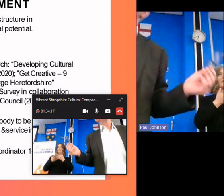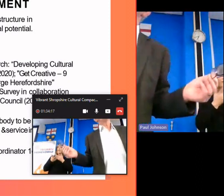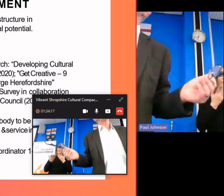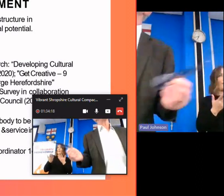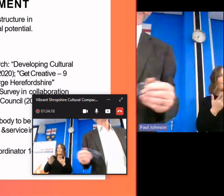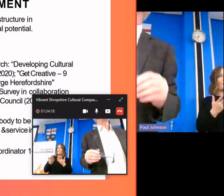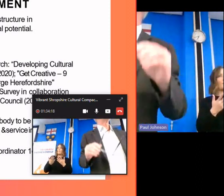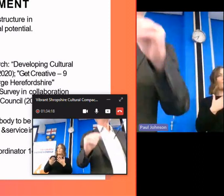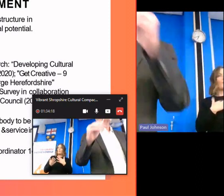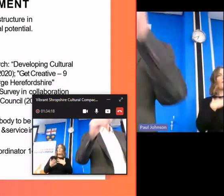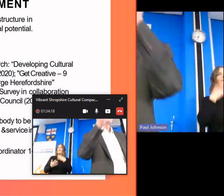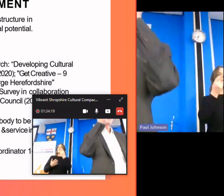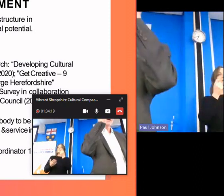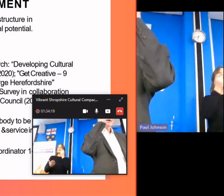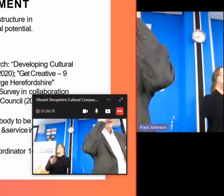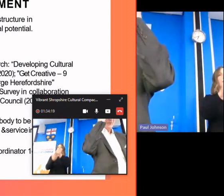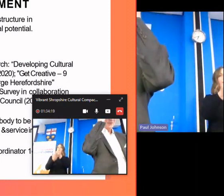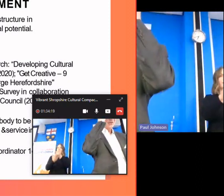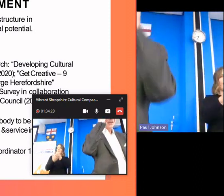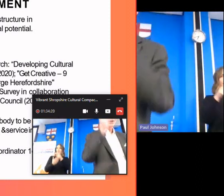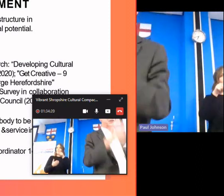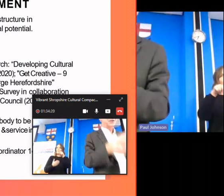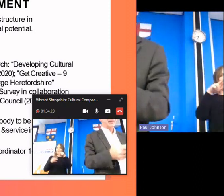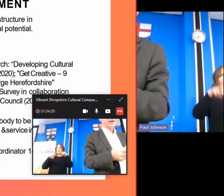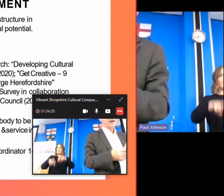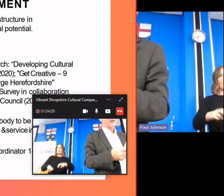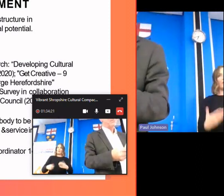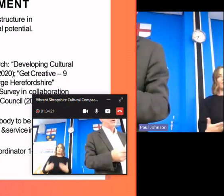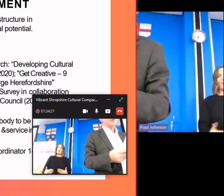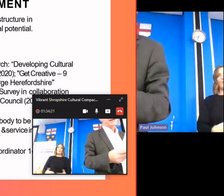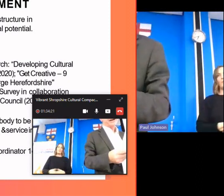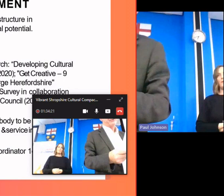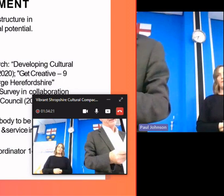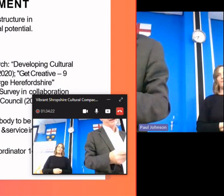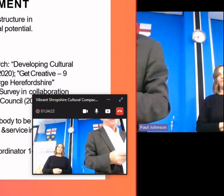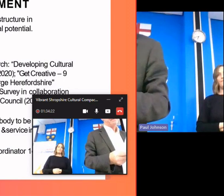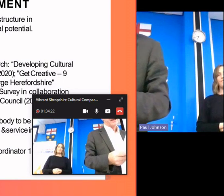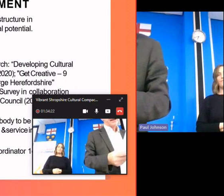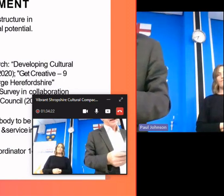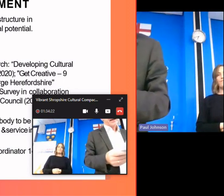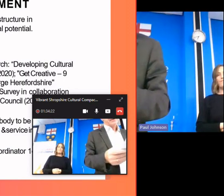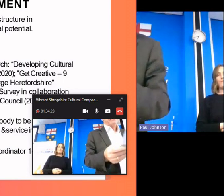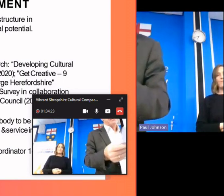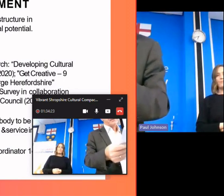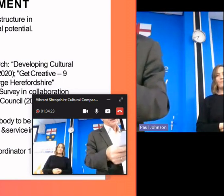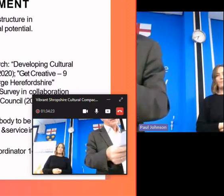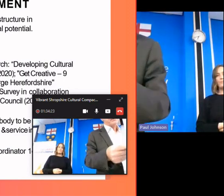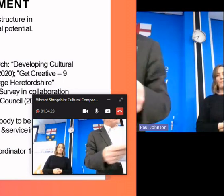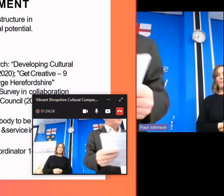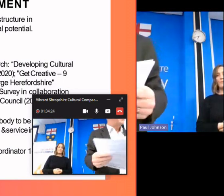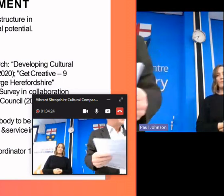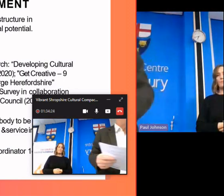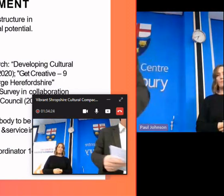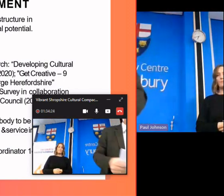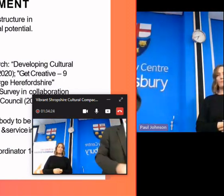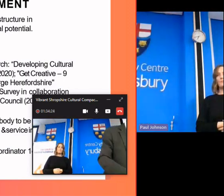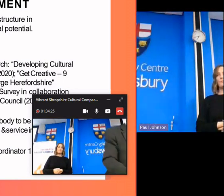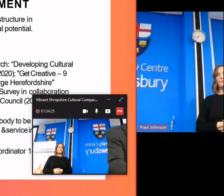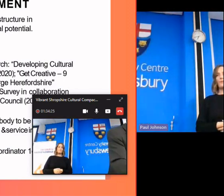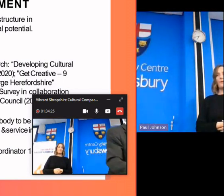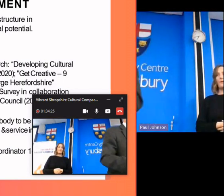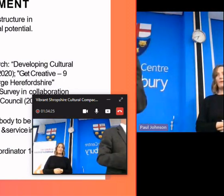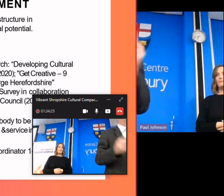invite invitation to tender for uh that research uh at the moment out there um but the